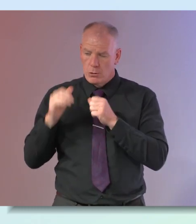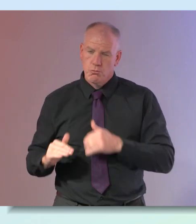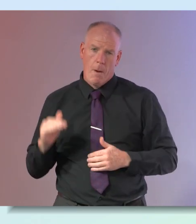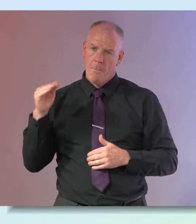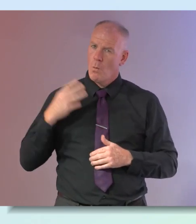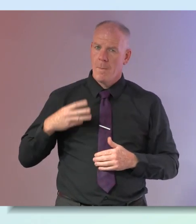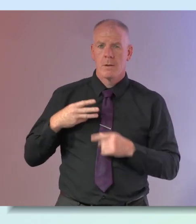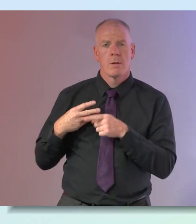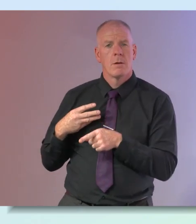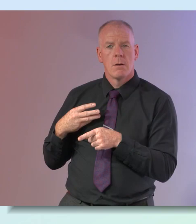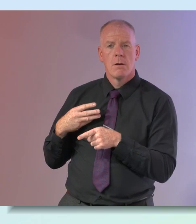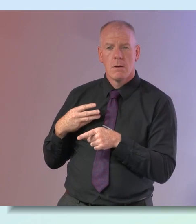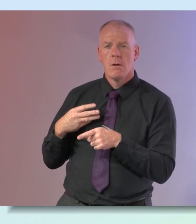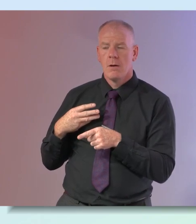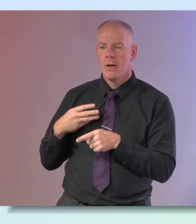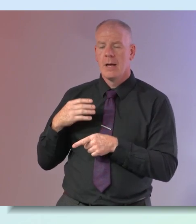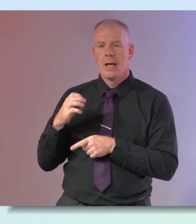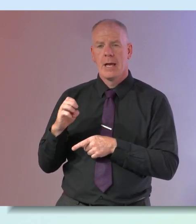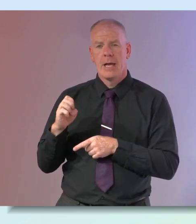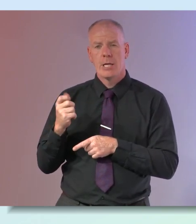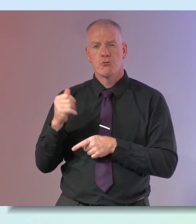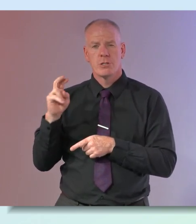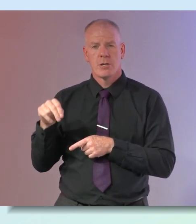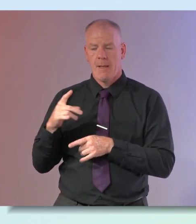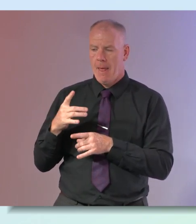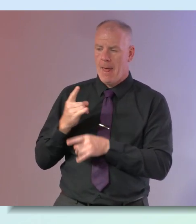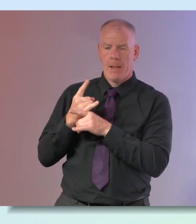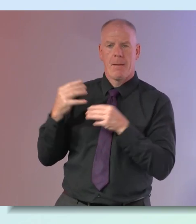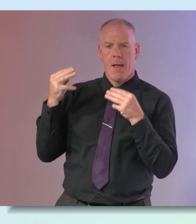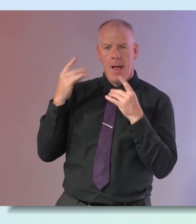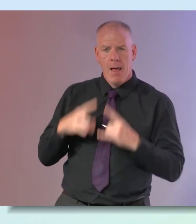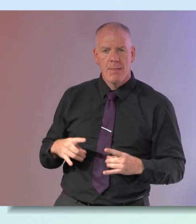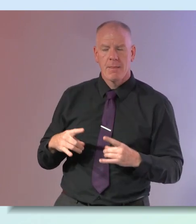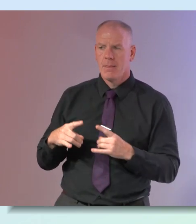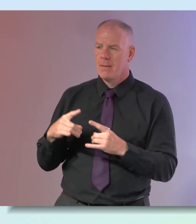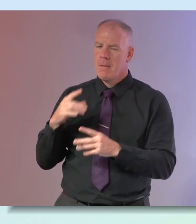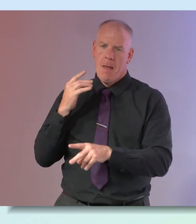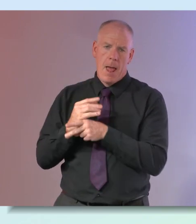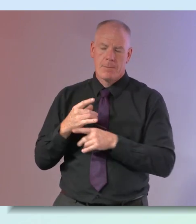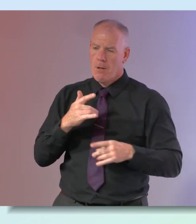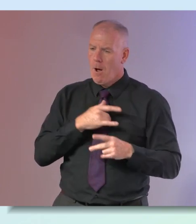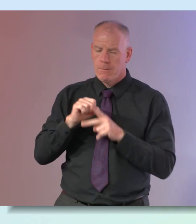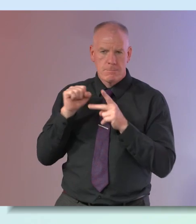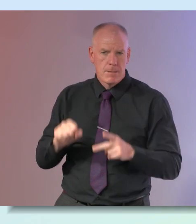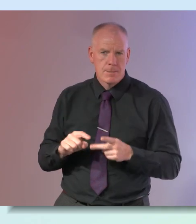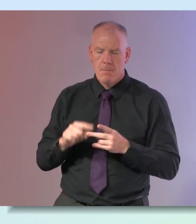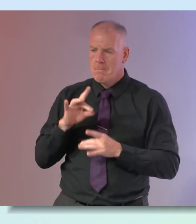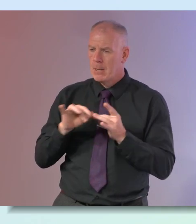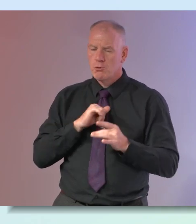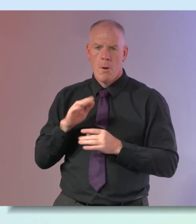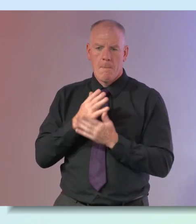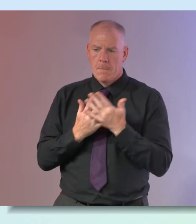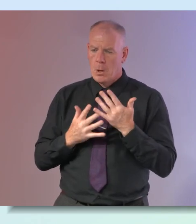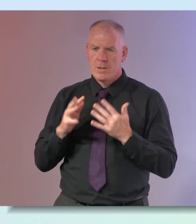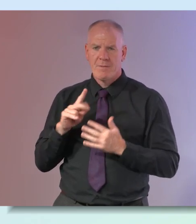estrogen has been protecting our health it protects our cardiovascular system it keeps our blood vessels clear